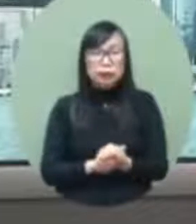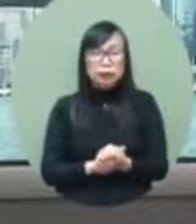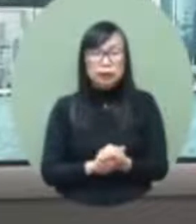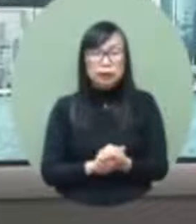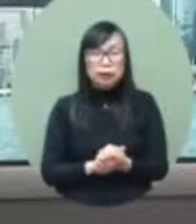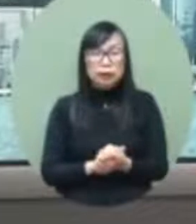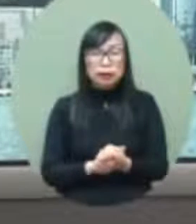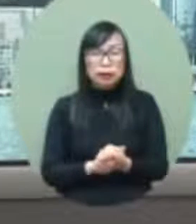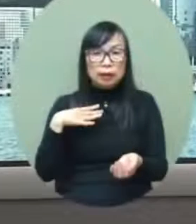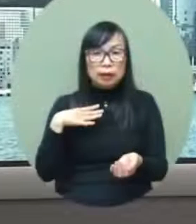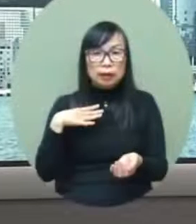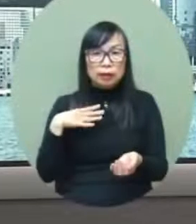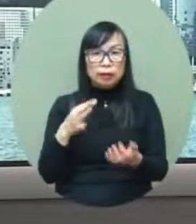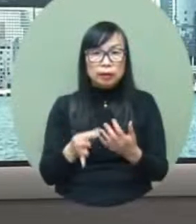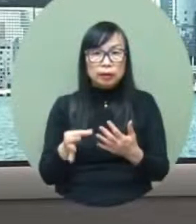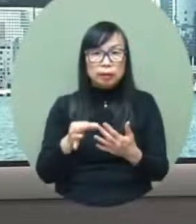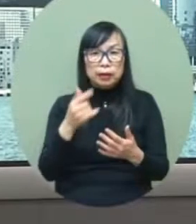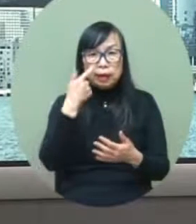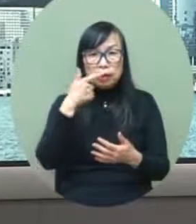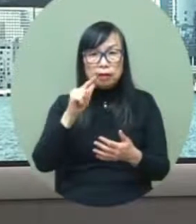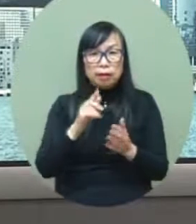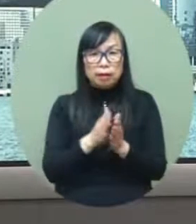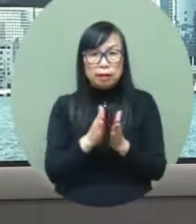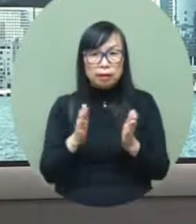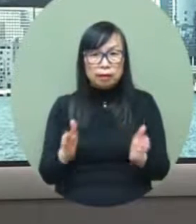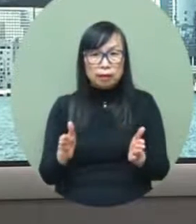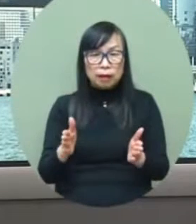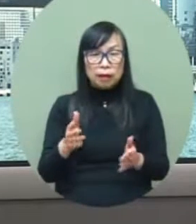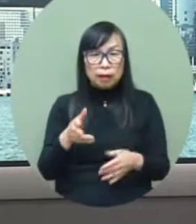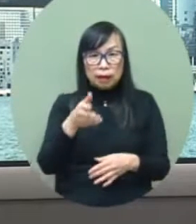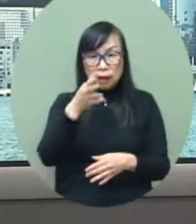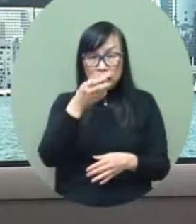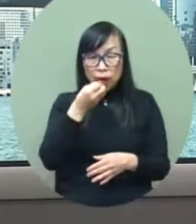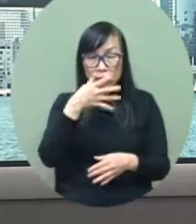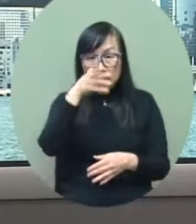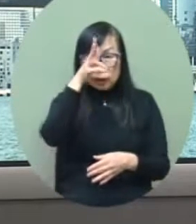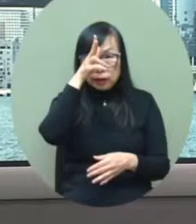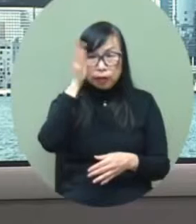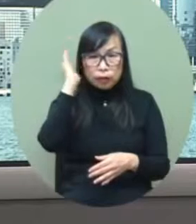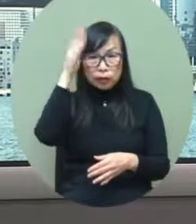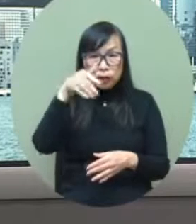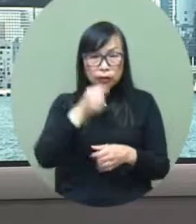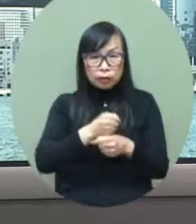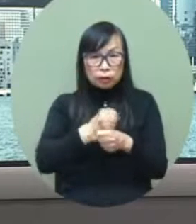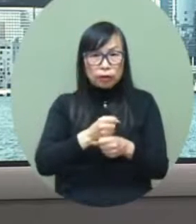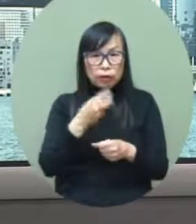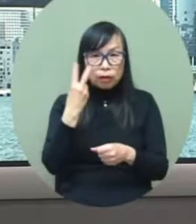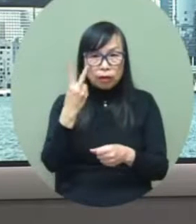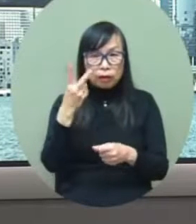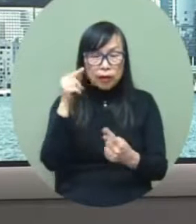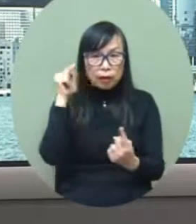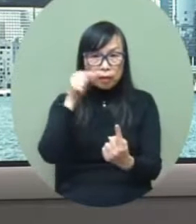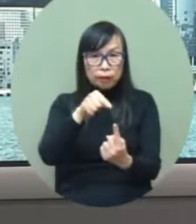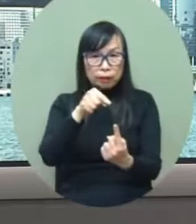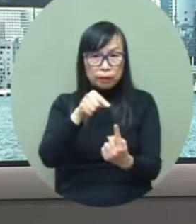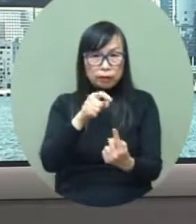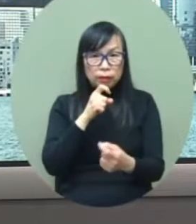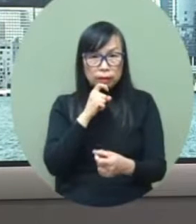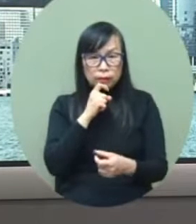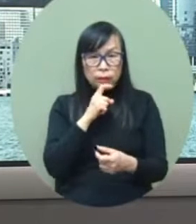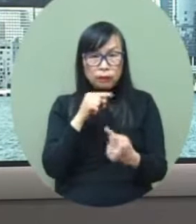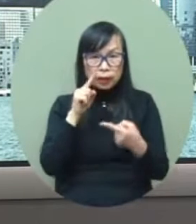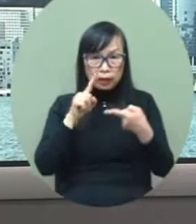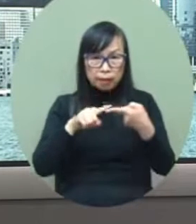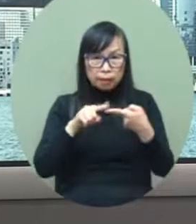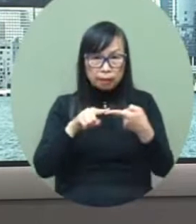as an upper respiratory infection disease and then the sal government has